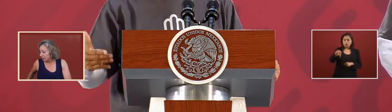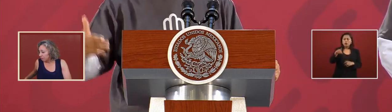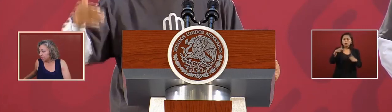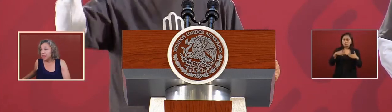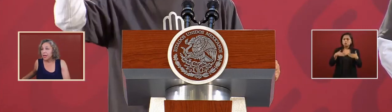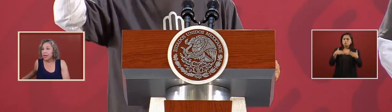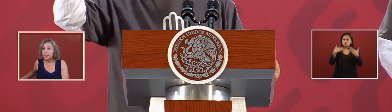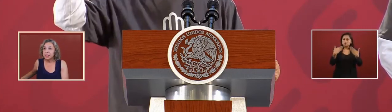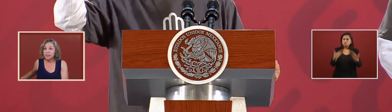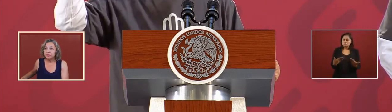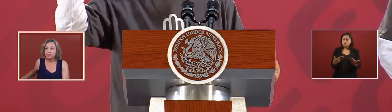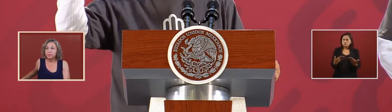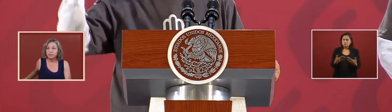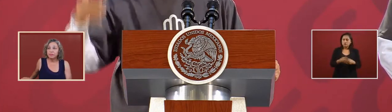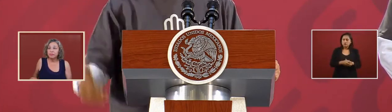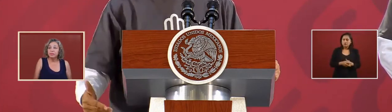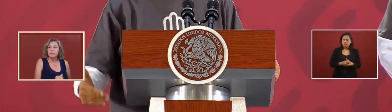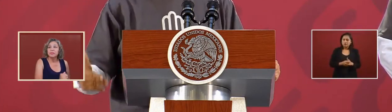because